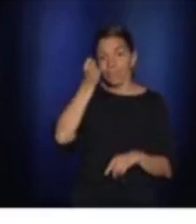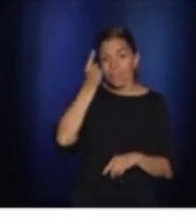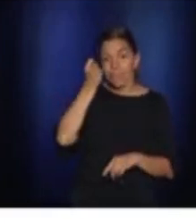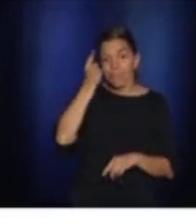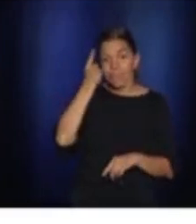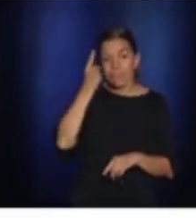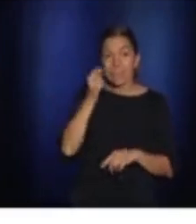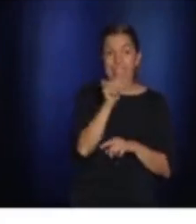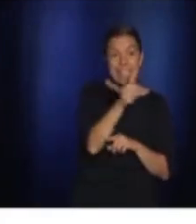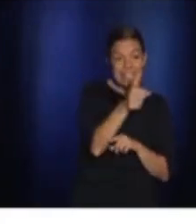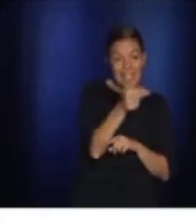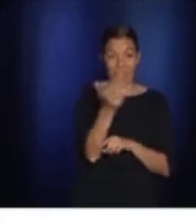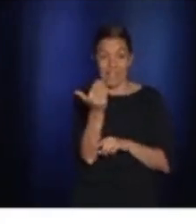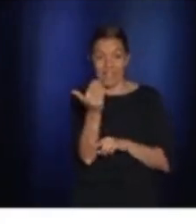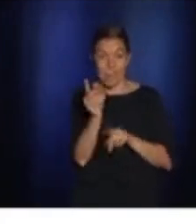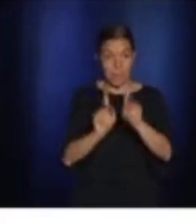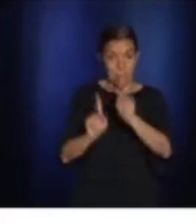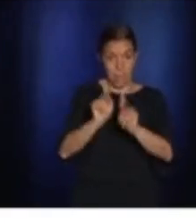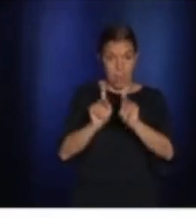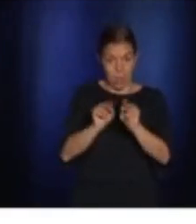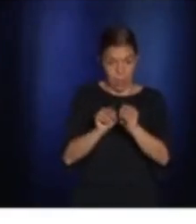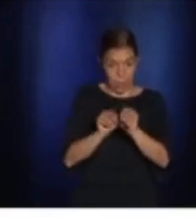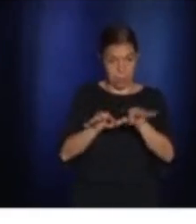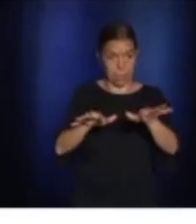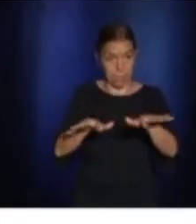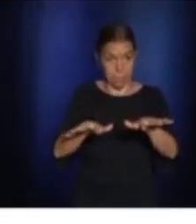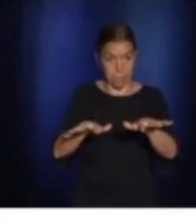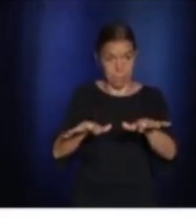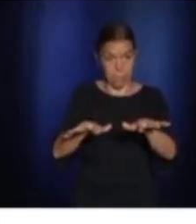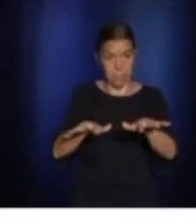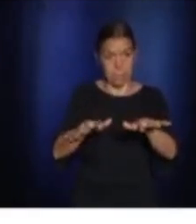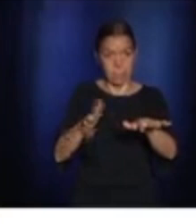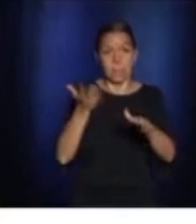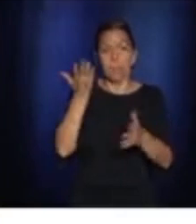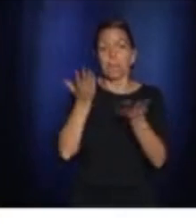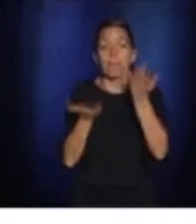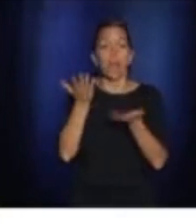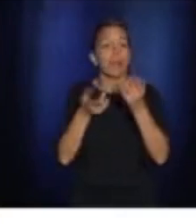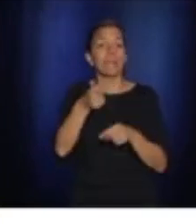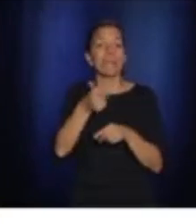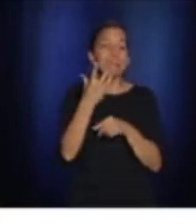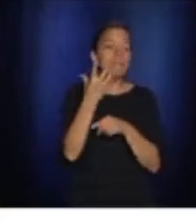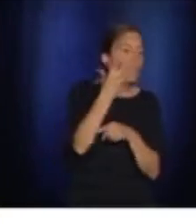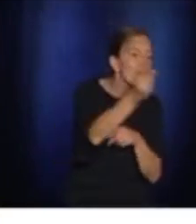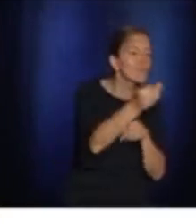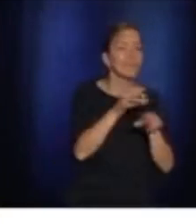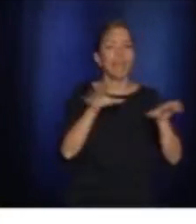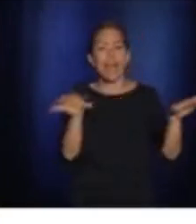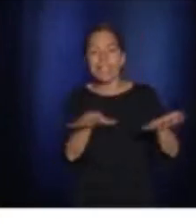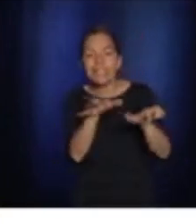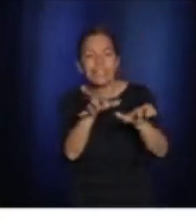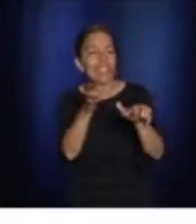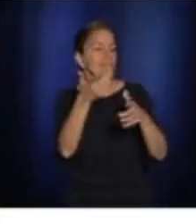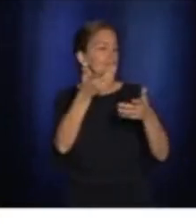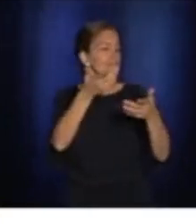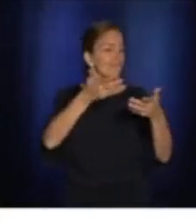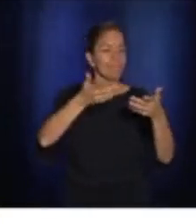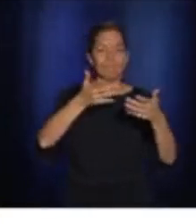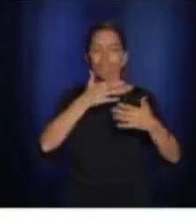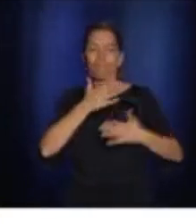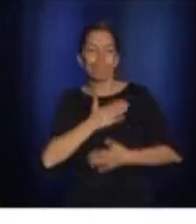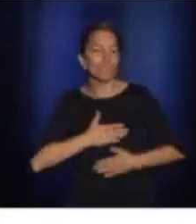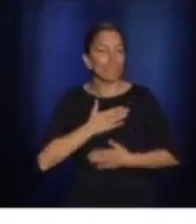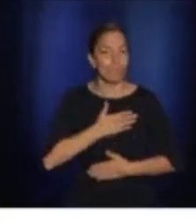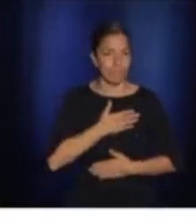that go in different places. It could be physical activities with younger persons. We've given the example of karaoke